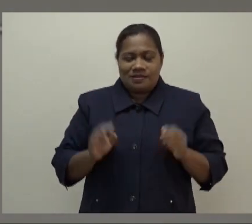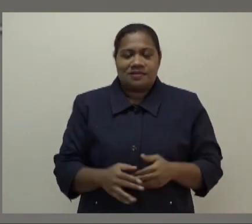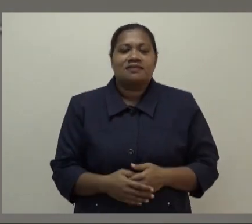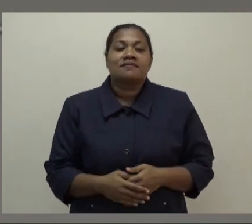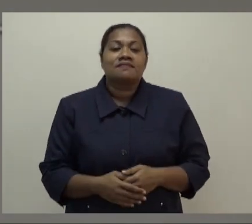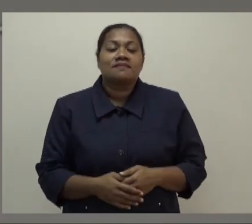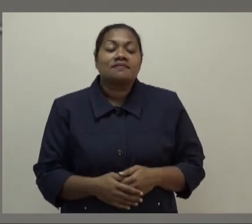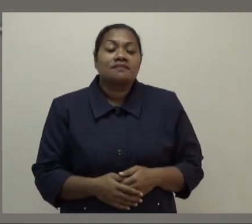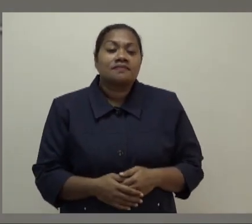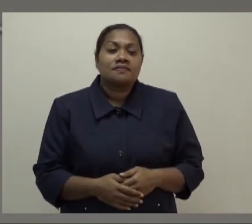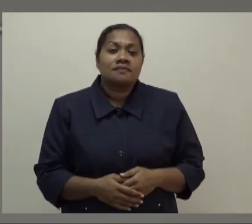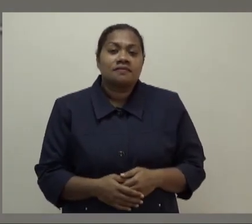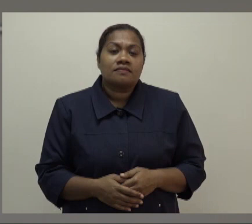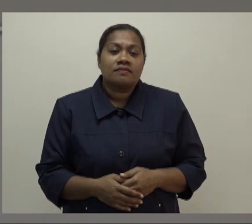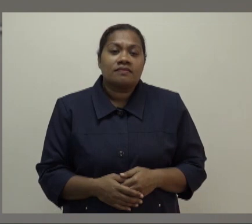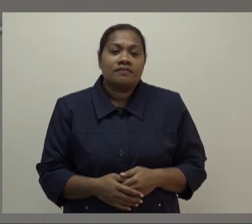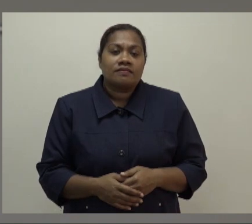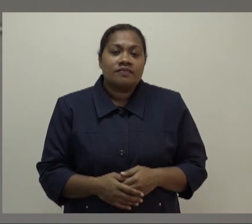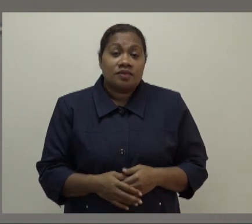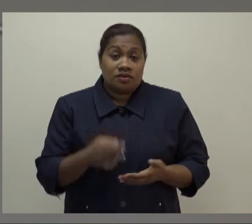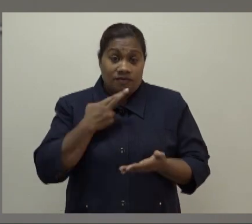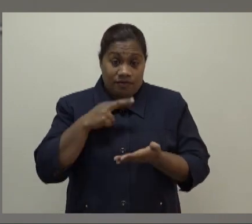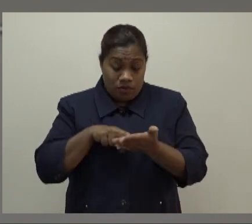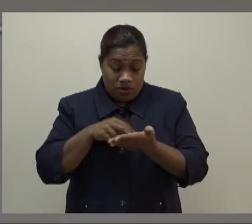give you all that information.